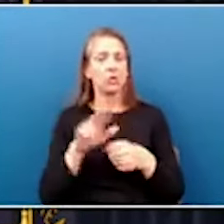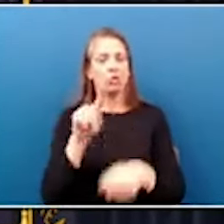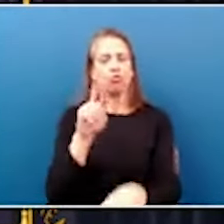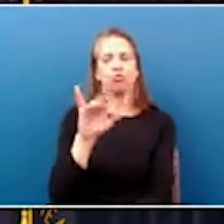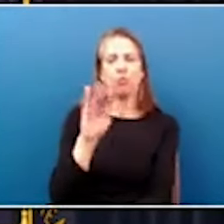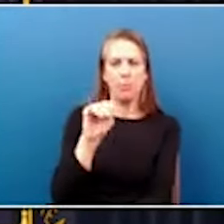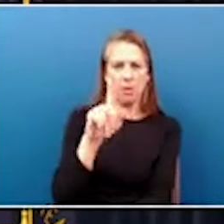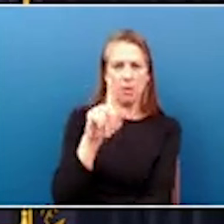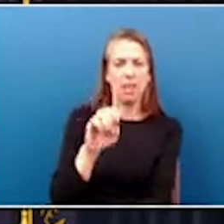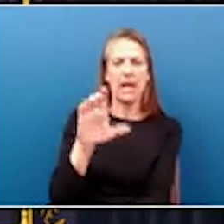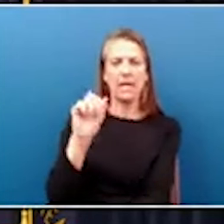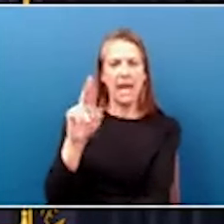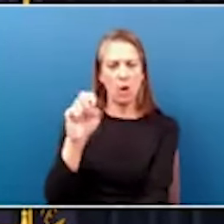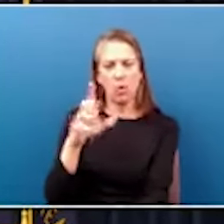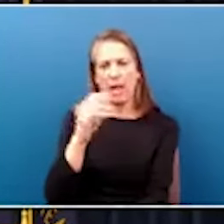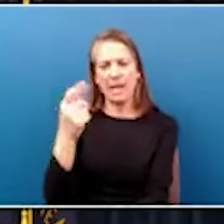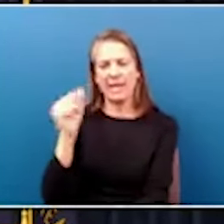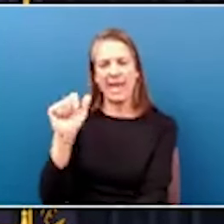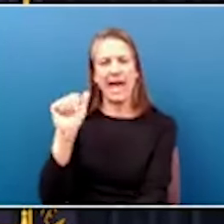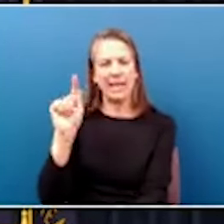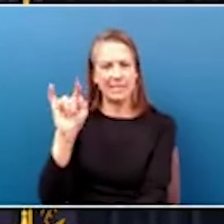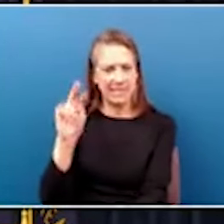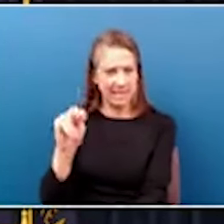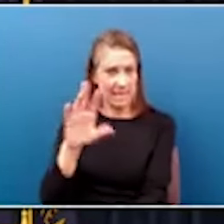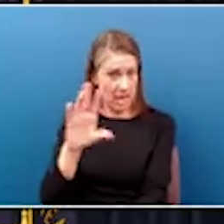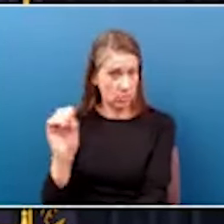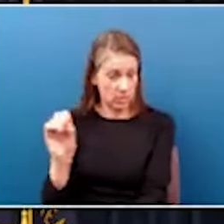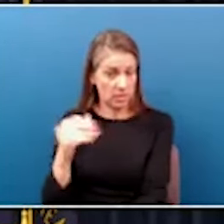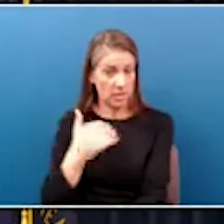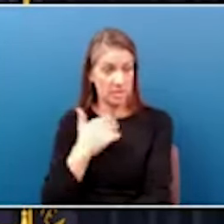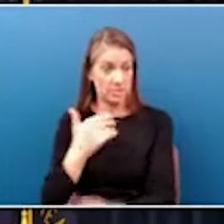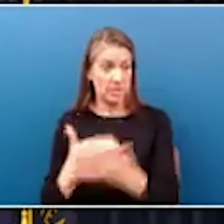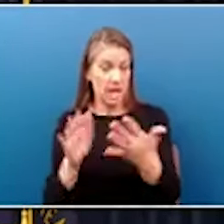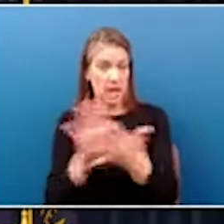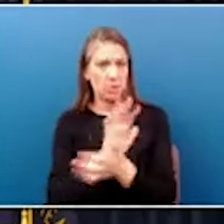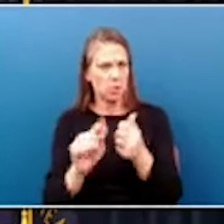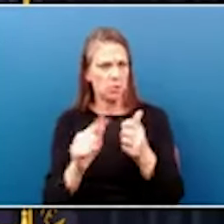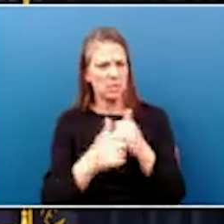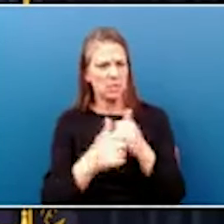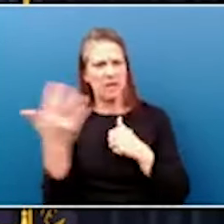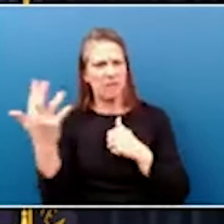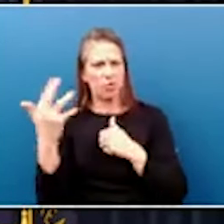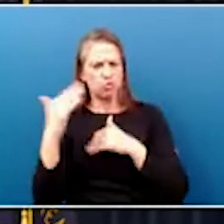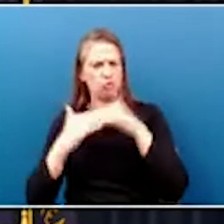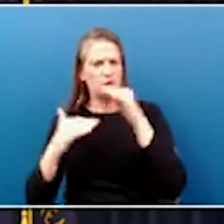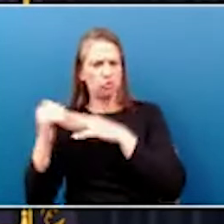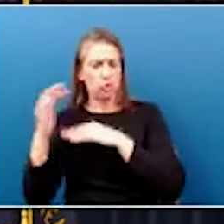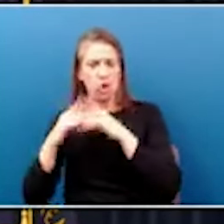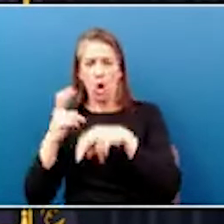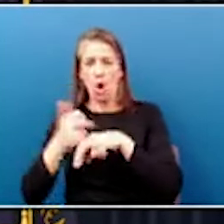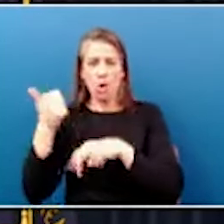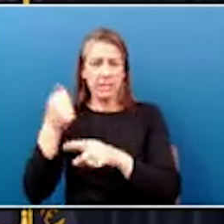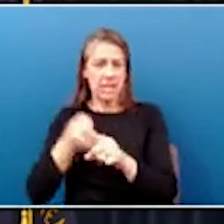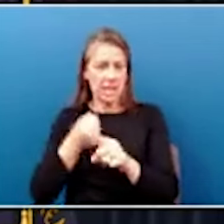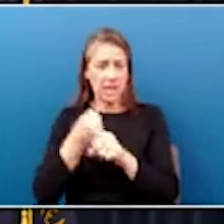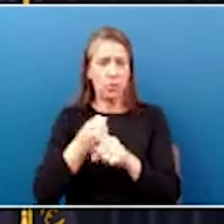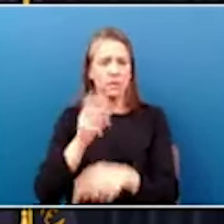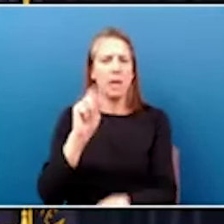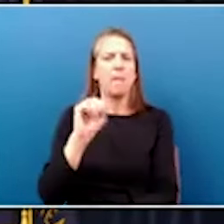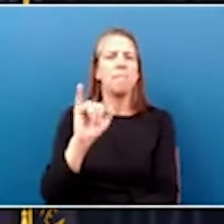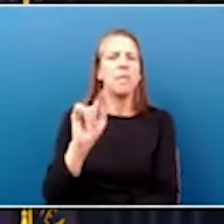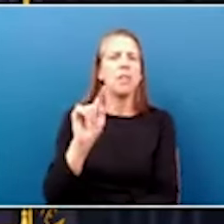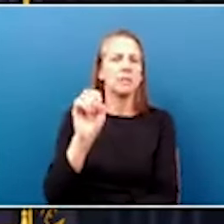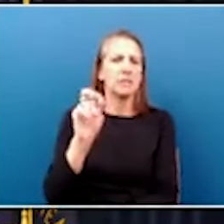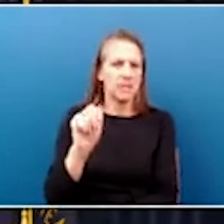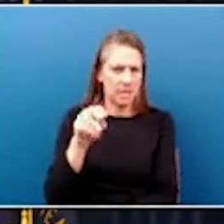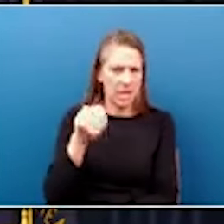Carroll and Gallatin counties. We had significant damage to a number of structures and the hardest hit area was the town of Milton in Trimble County